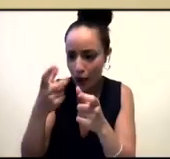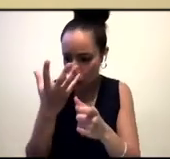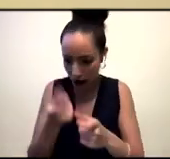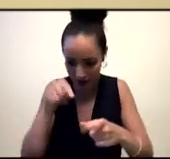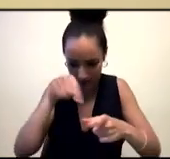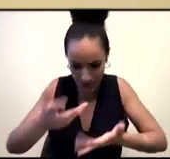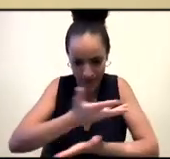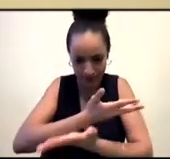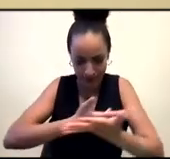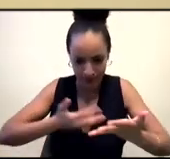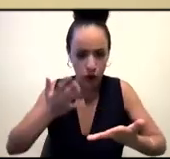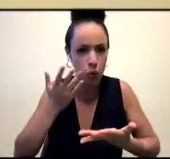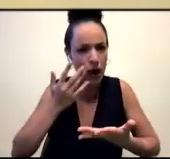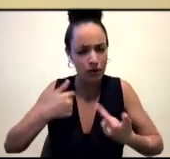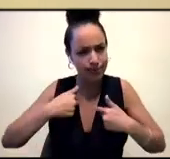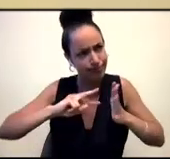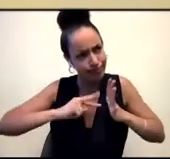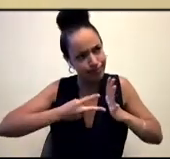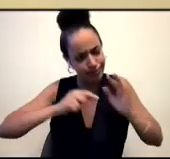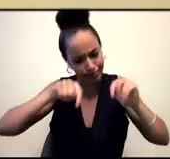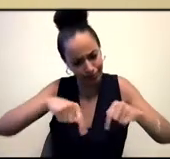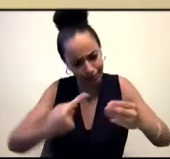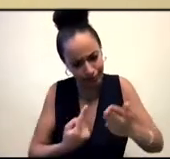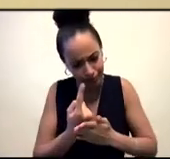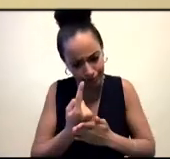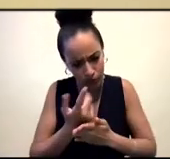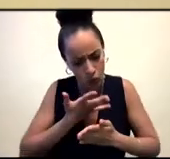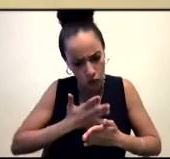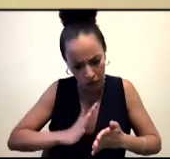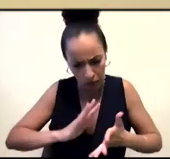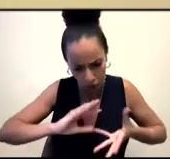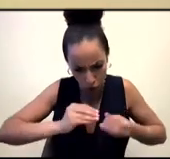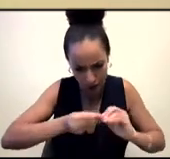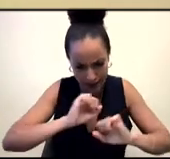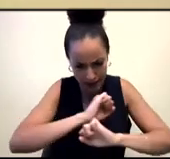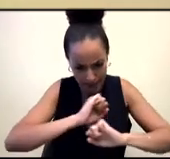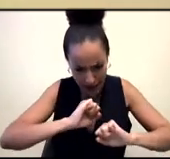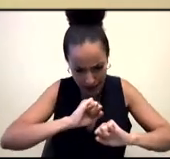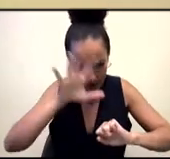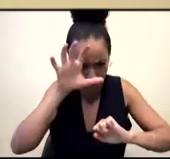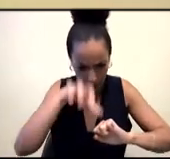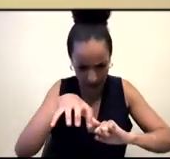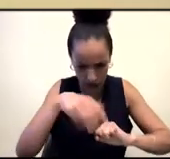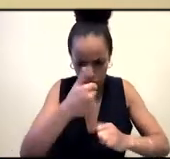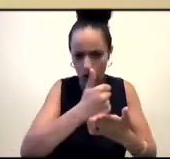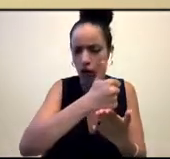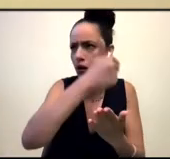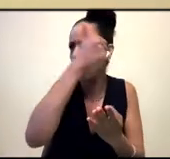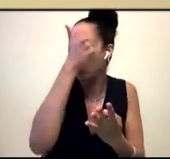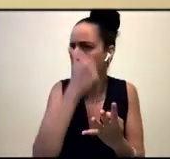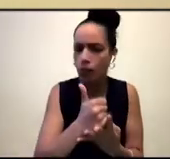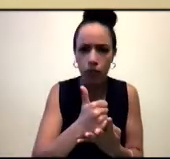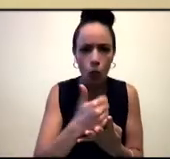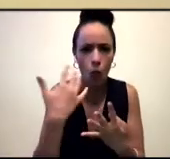event, we wanted to create a space where we could bring together some of the incredible people doing this work to think